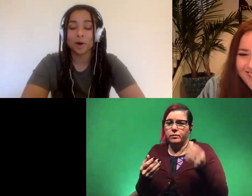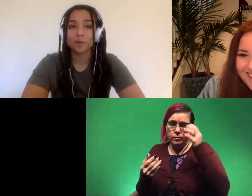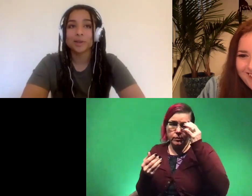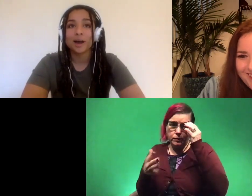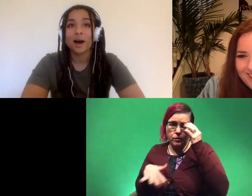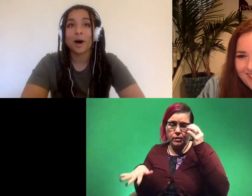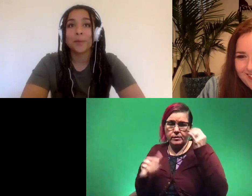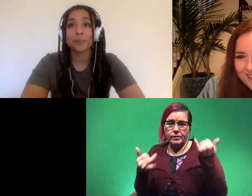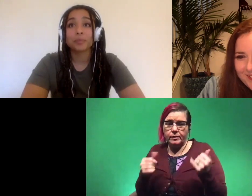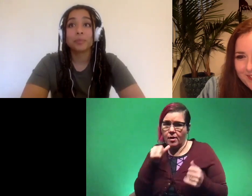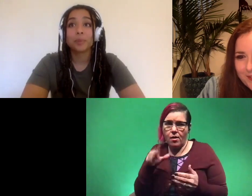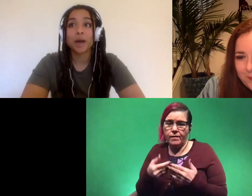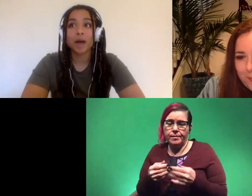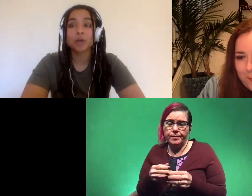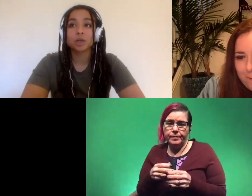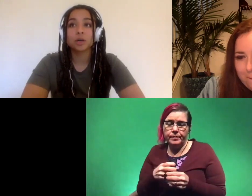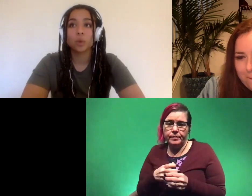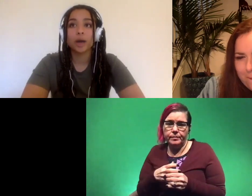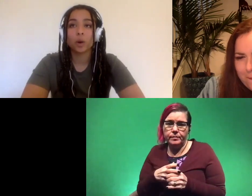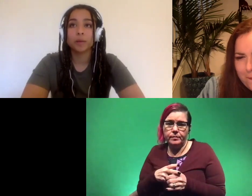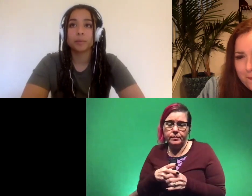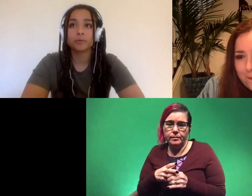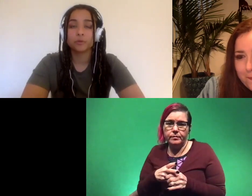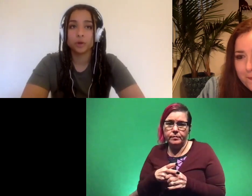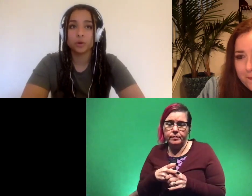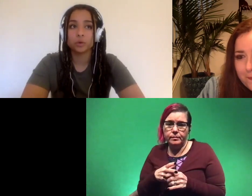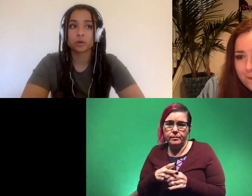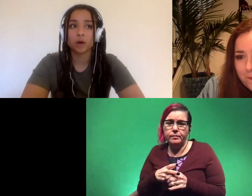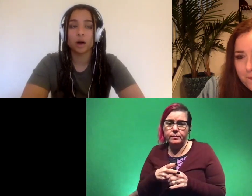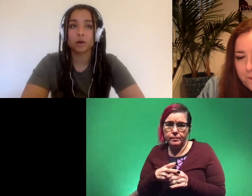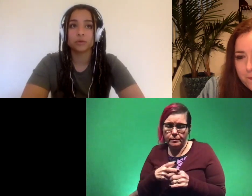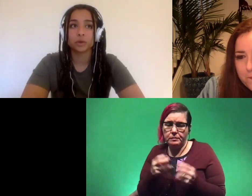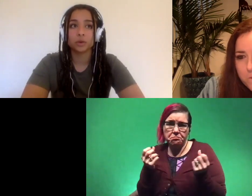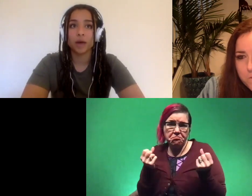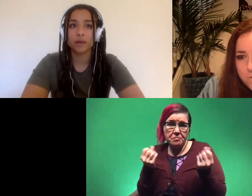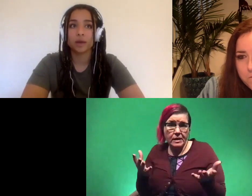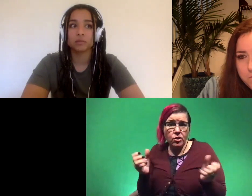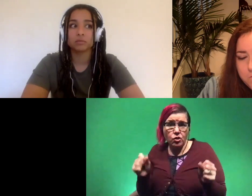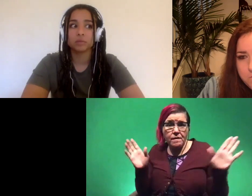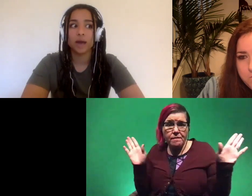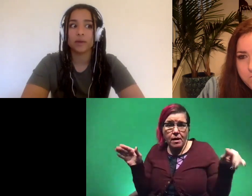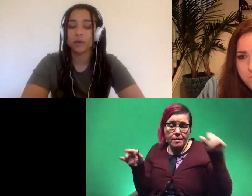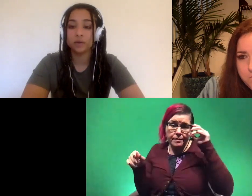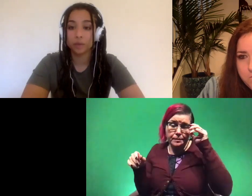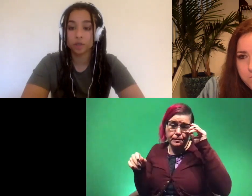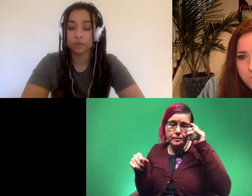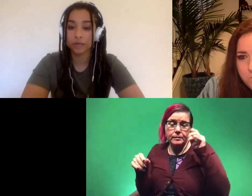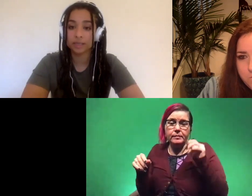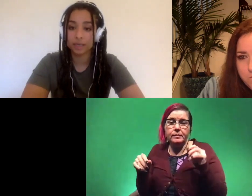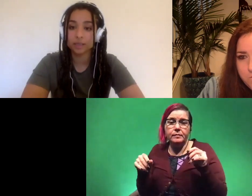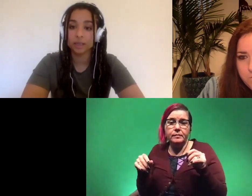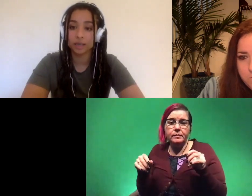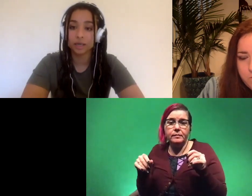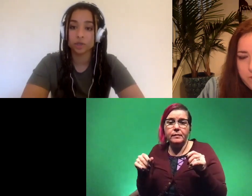them but almost um but actually quite quite a few uh flew and then yeah and then even a bunch of